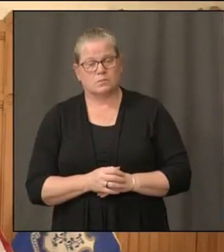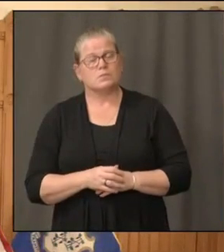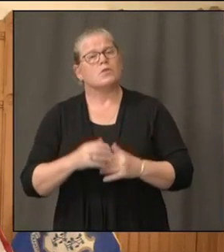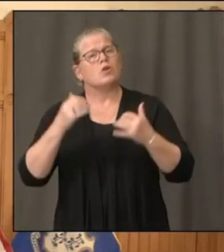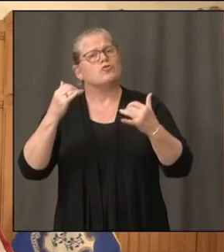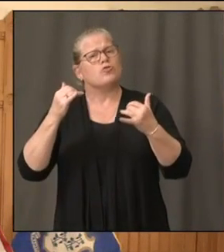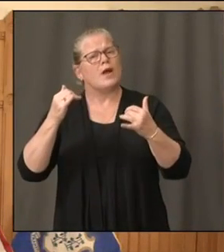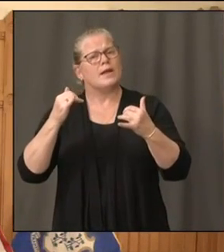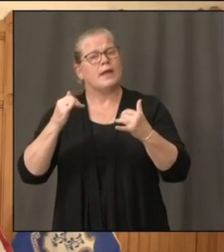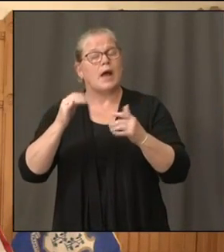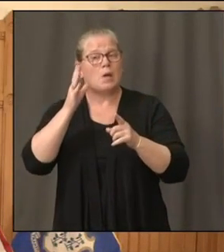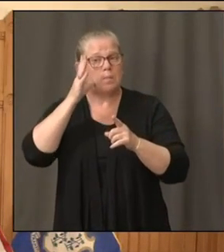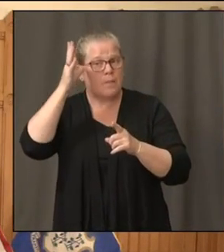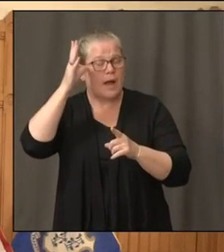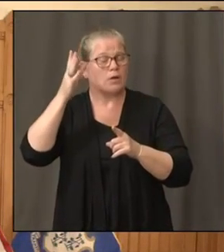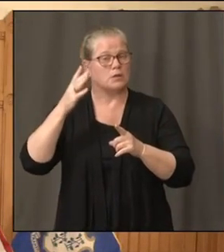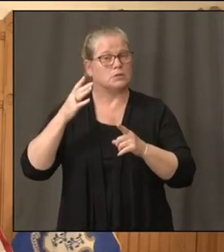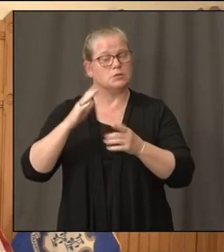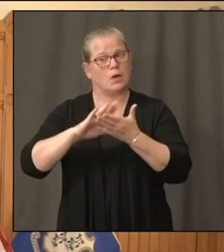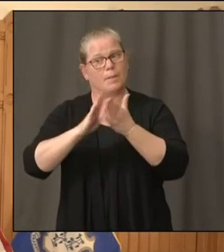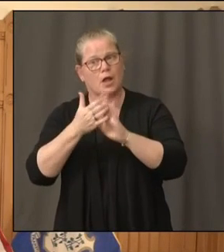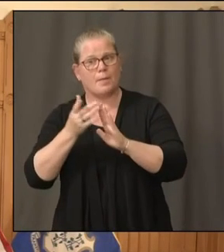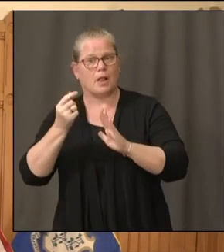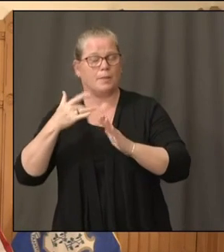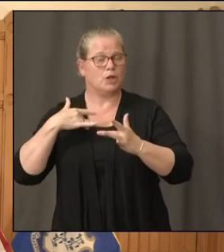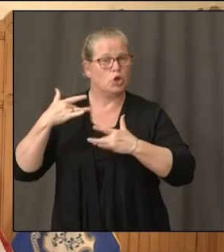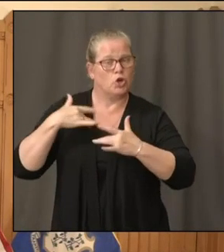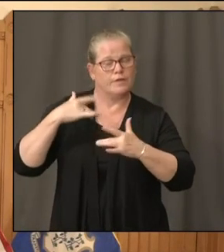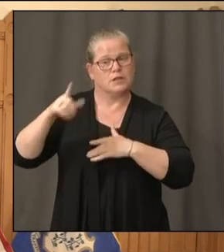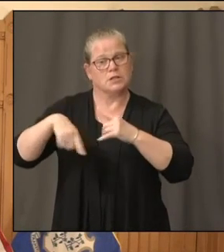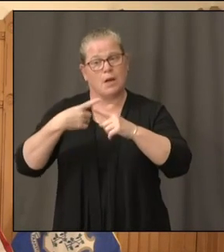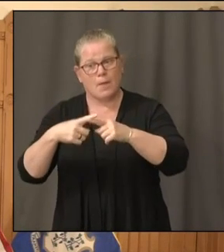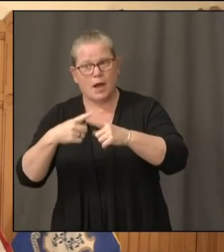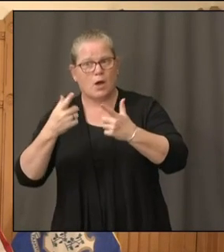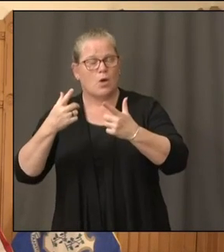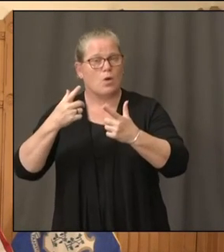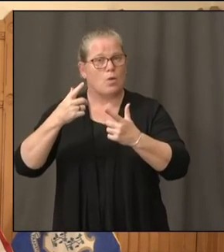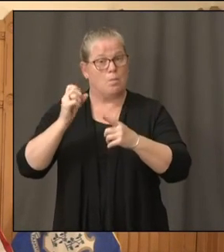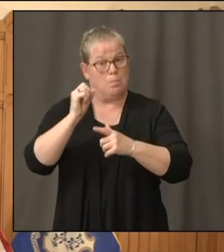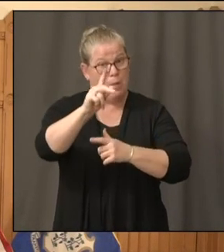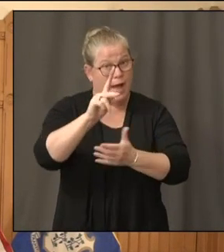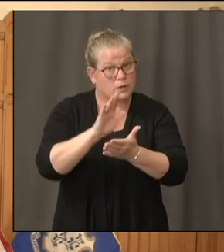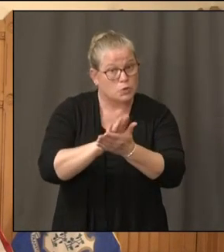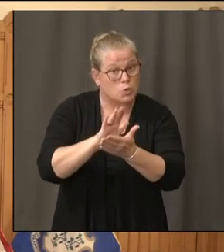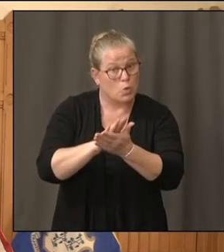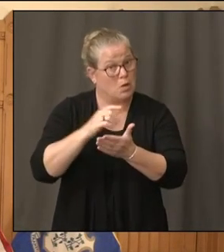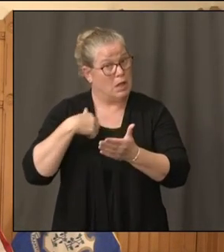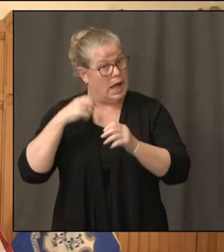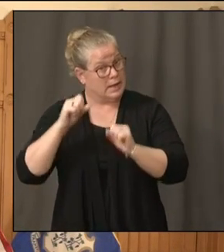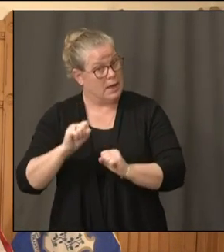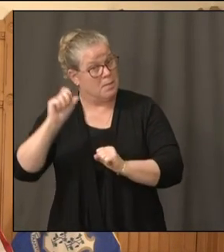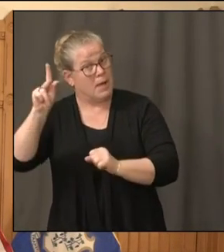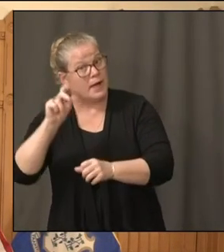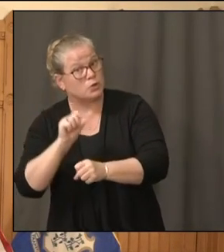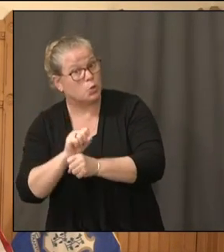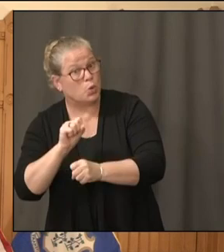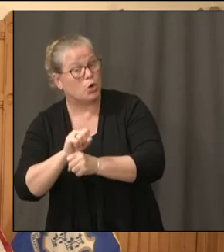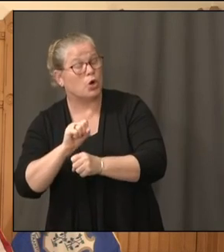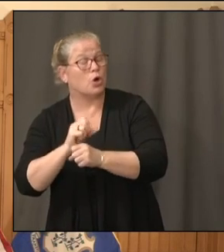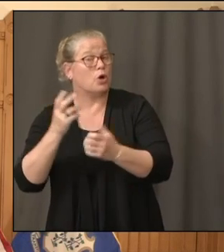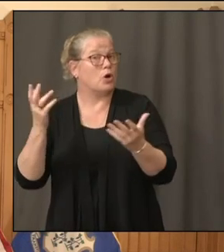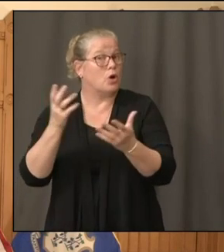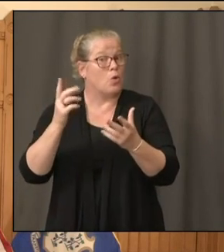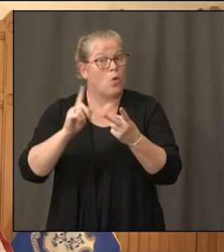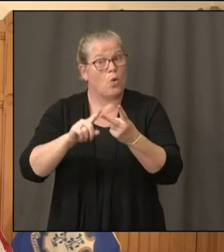plans, if they can go back to work or make a plan for daycare on certain days. When is the latest parents can expect a final plan